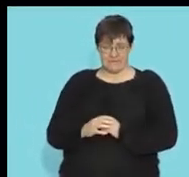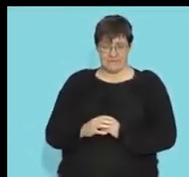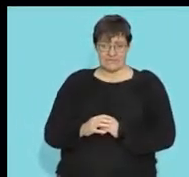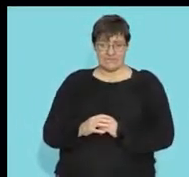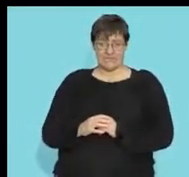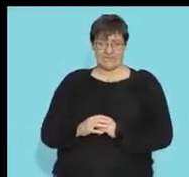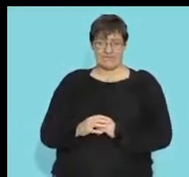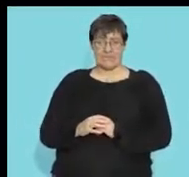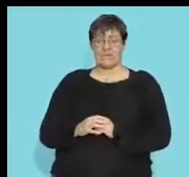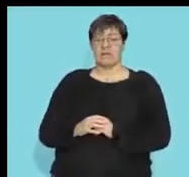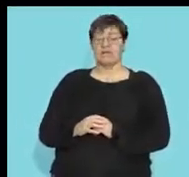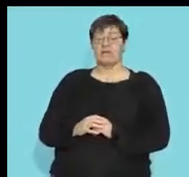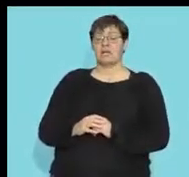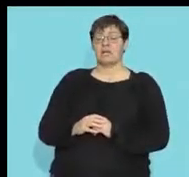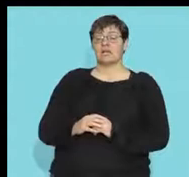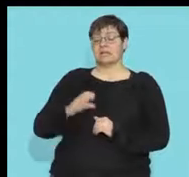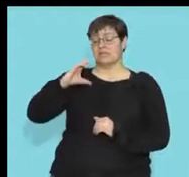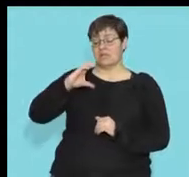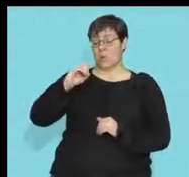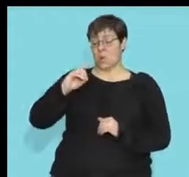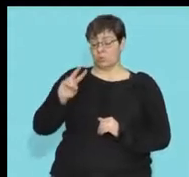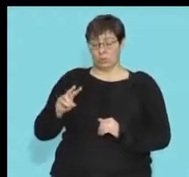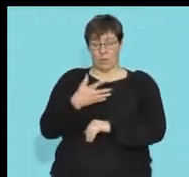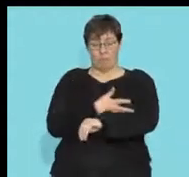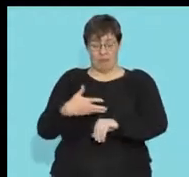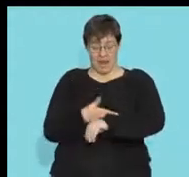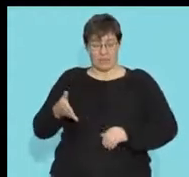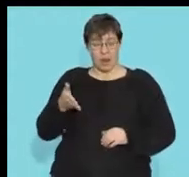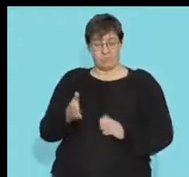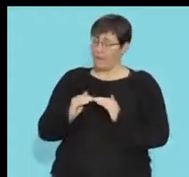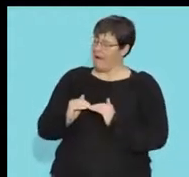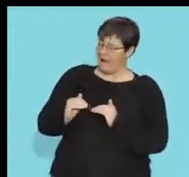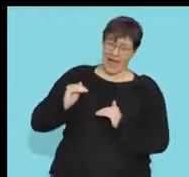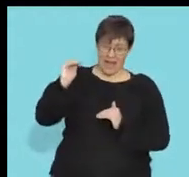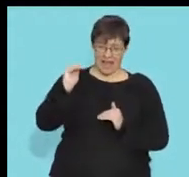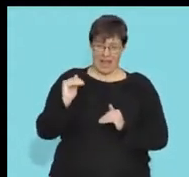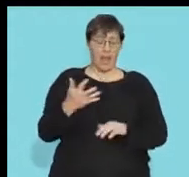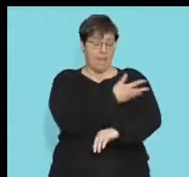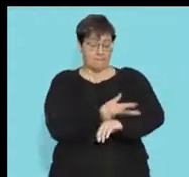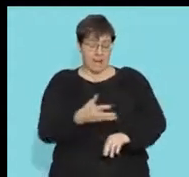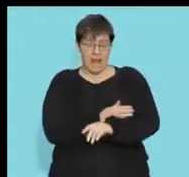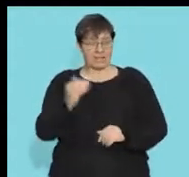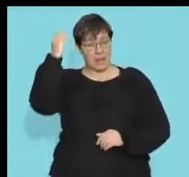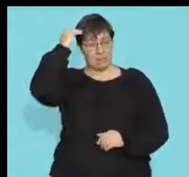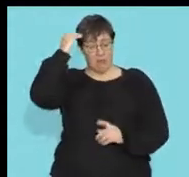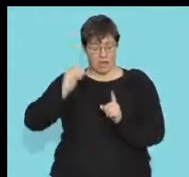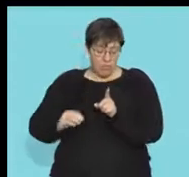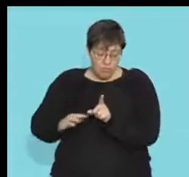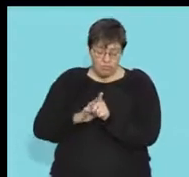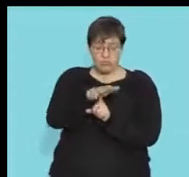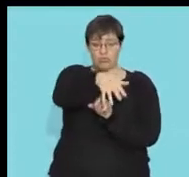when these high carbon dioxide levels are in my blood blood rushes through the brain